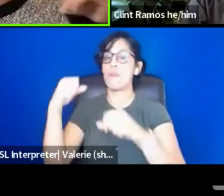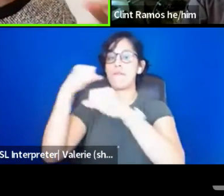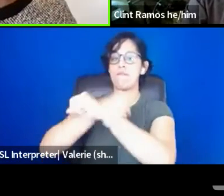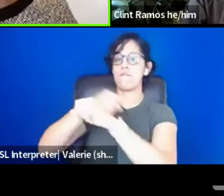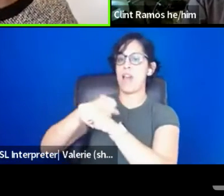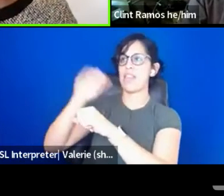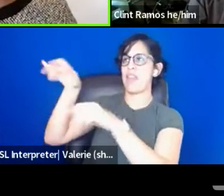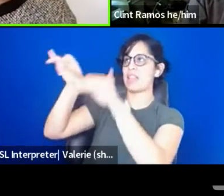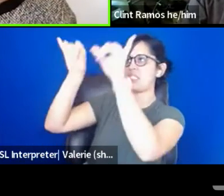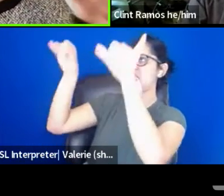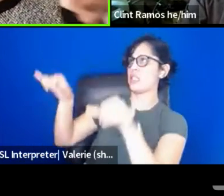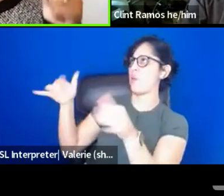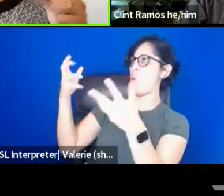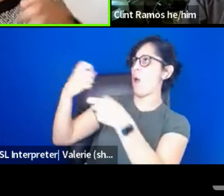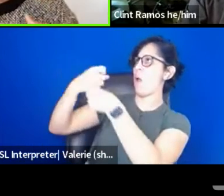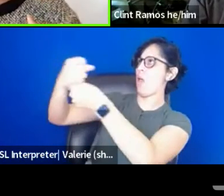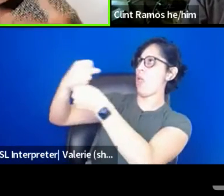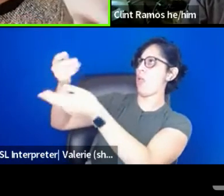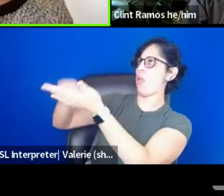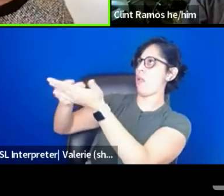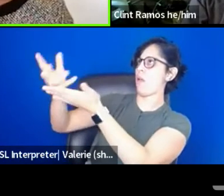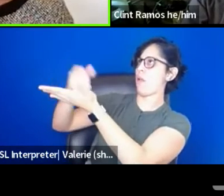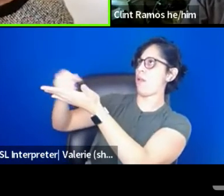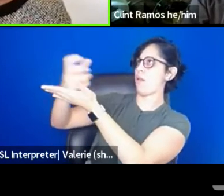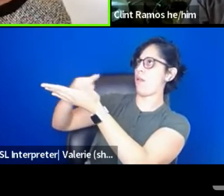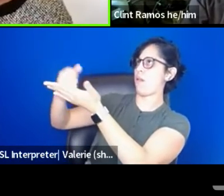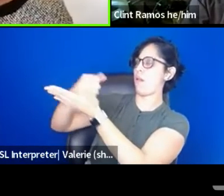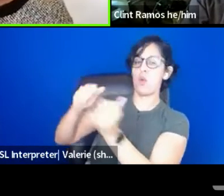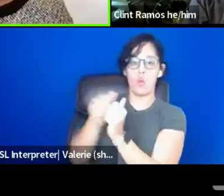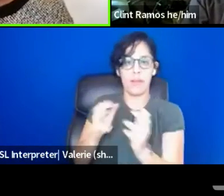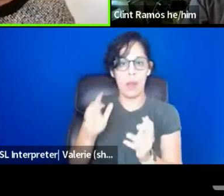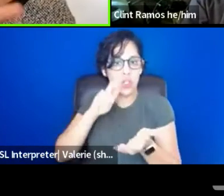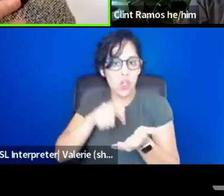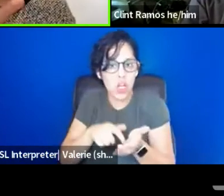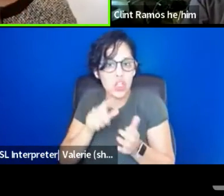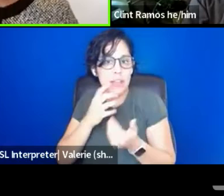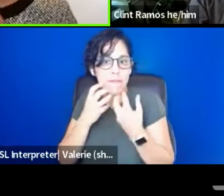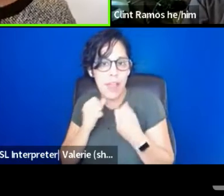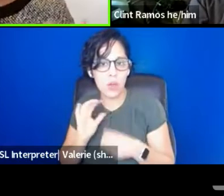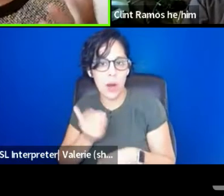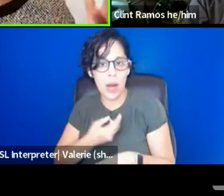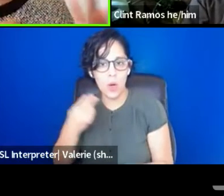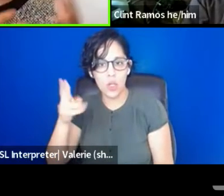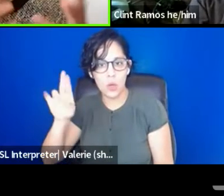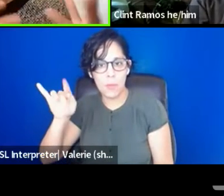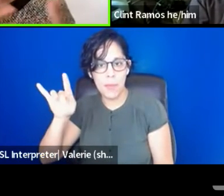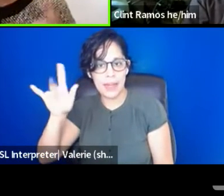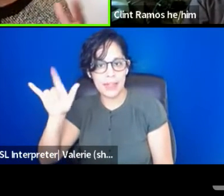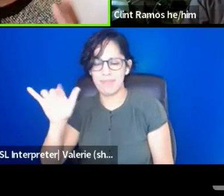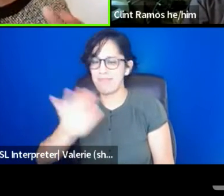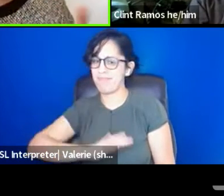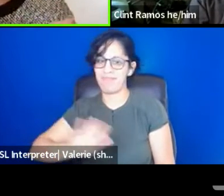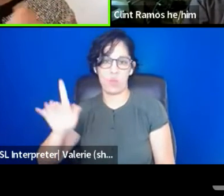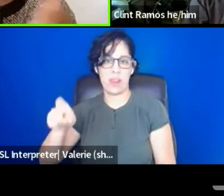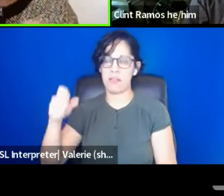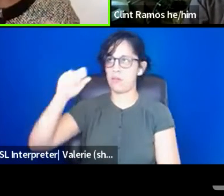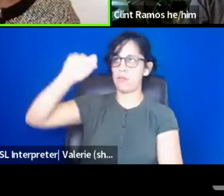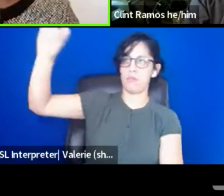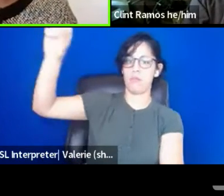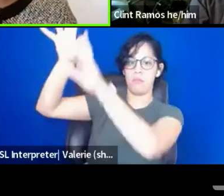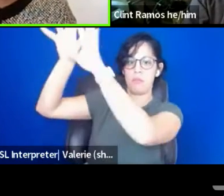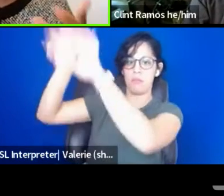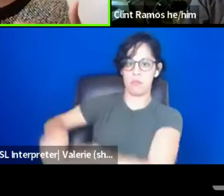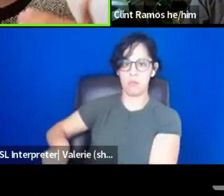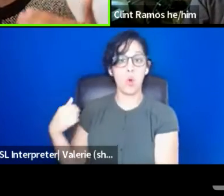wants us to produce, you know, without valuing each other's humanity. So like, like Lindsay said, we don't have all of the quick